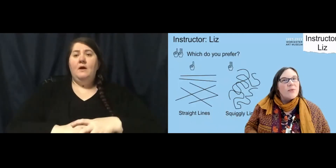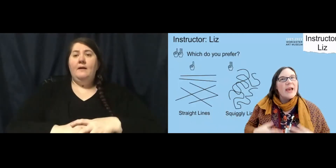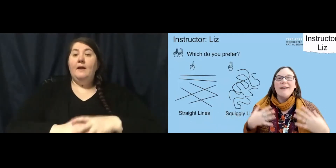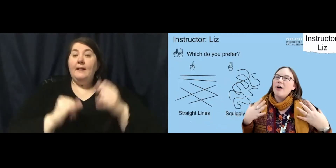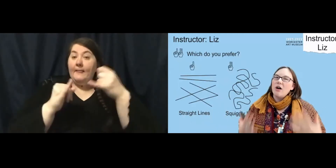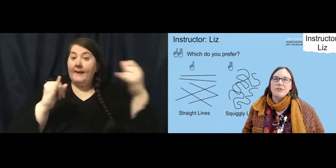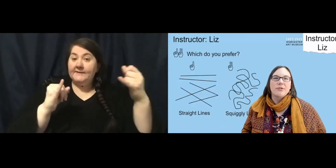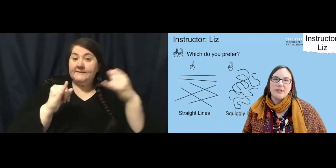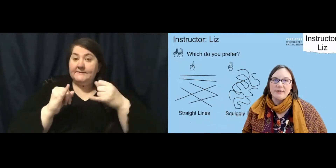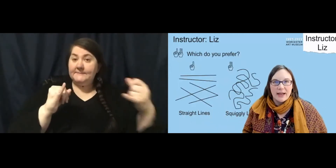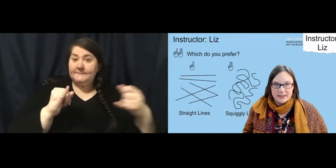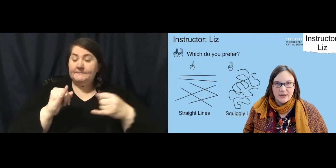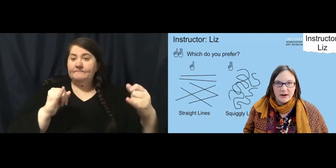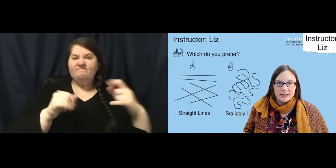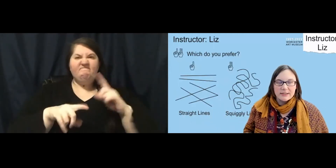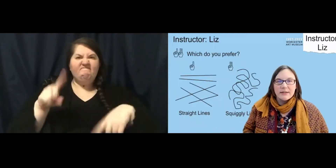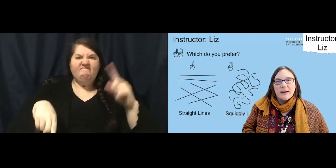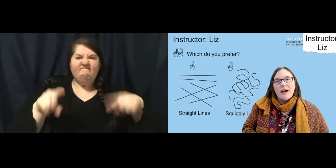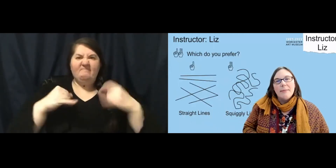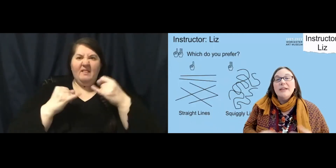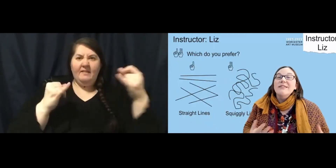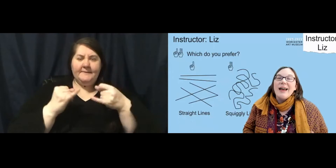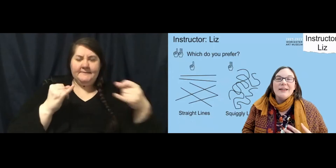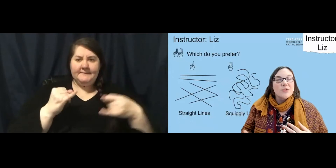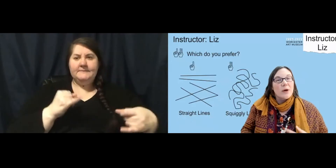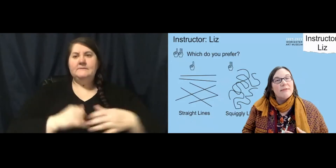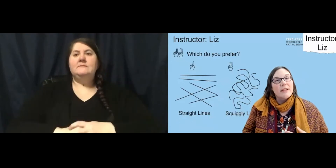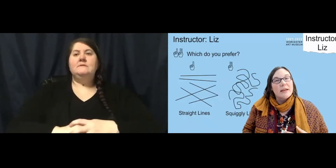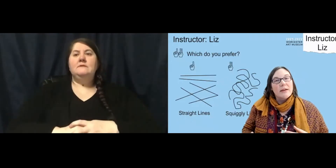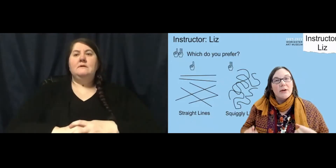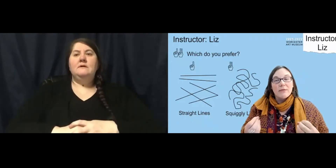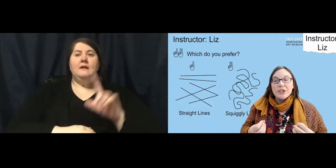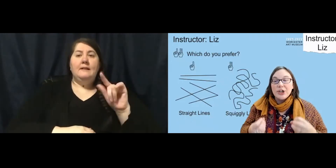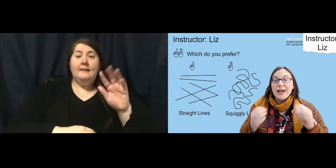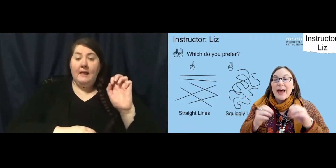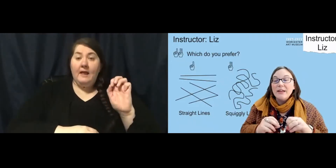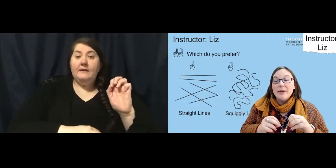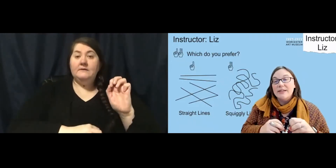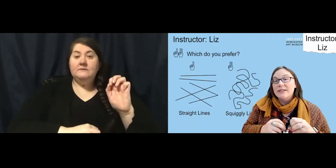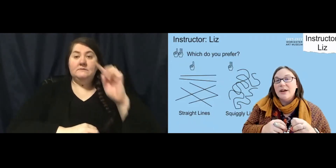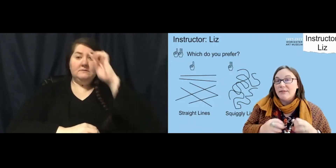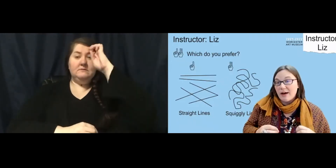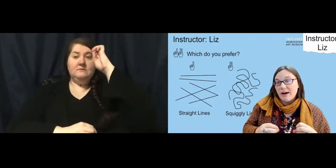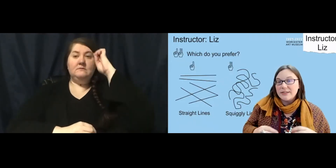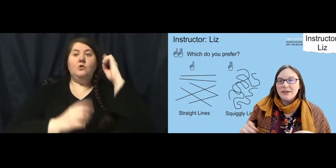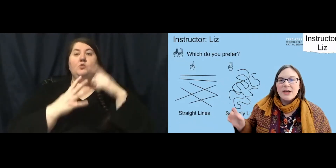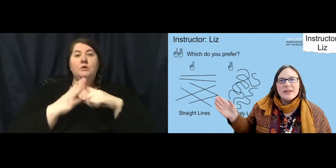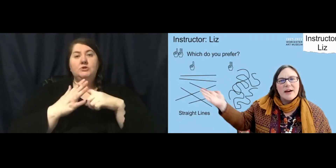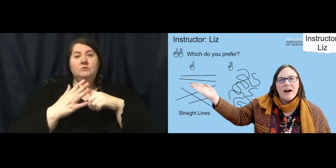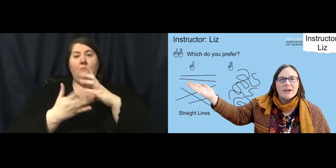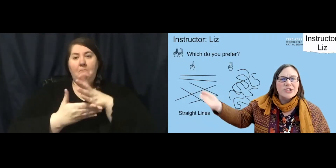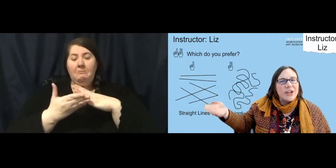We have all sorts of lines in art. And line is one of the original elements of art.